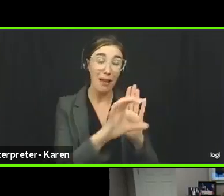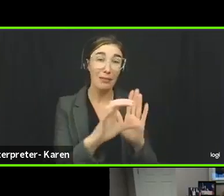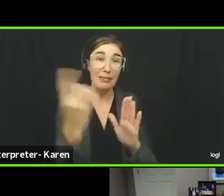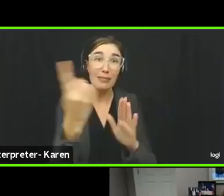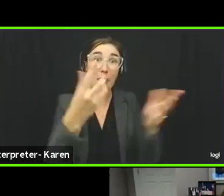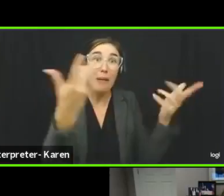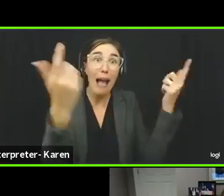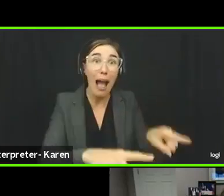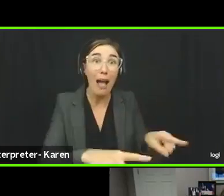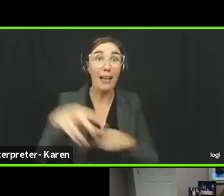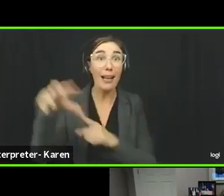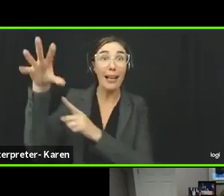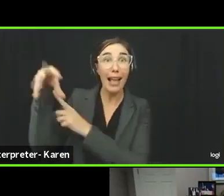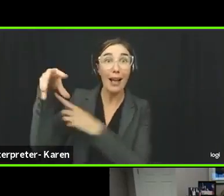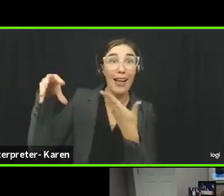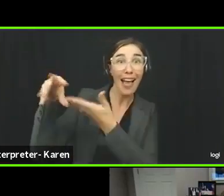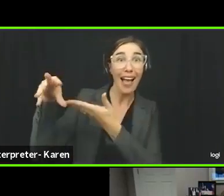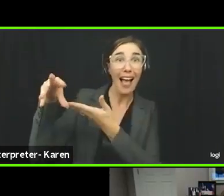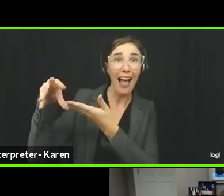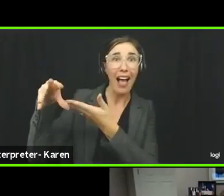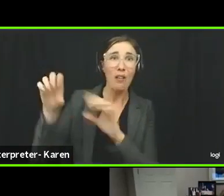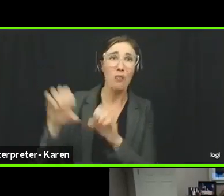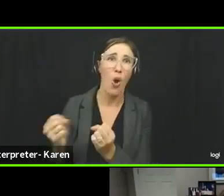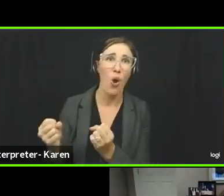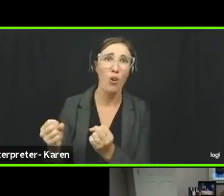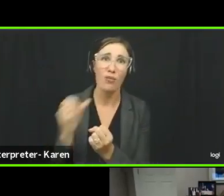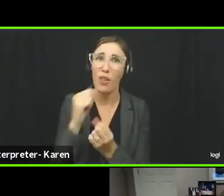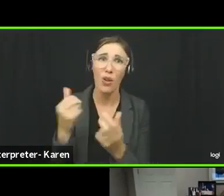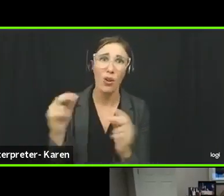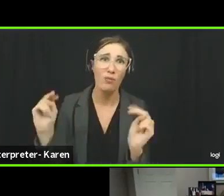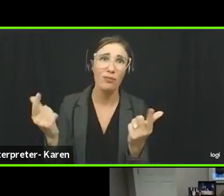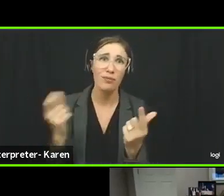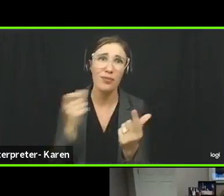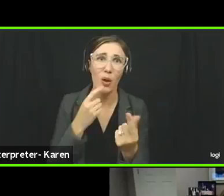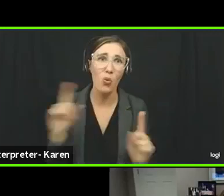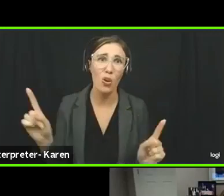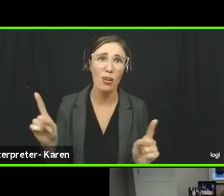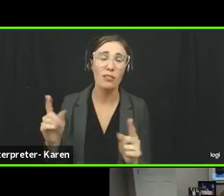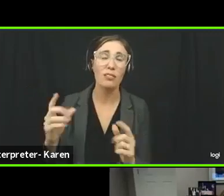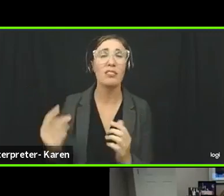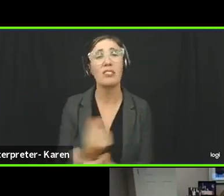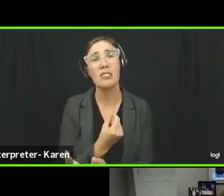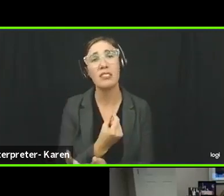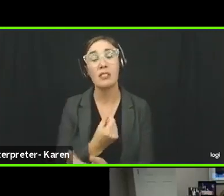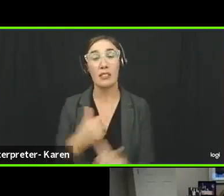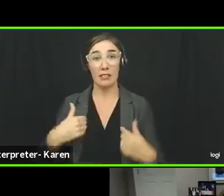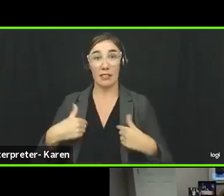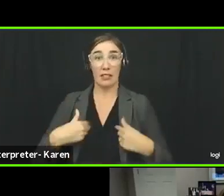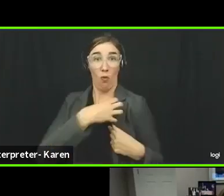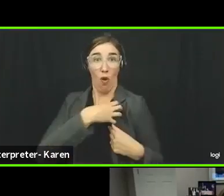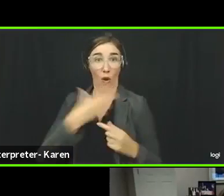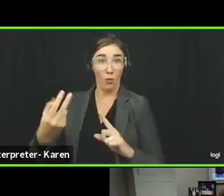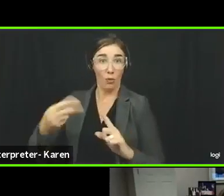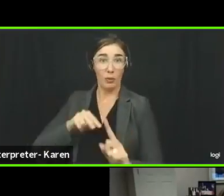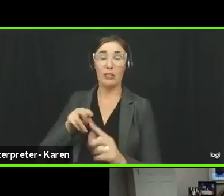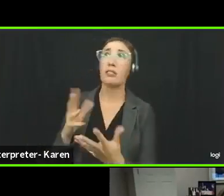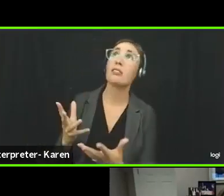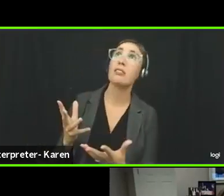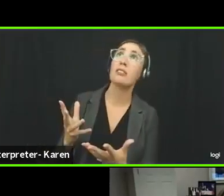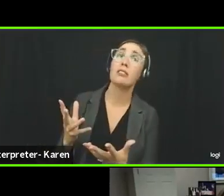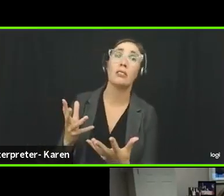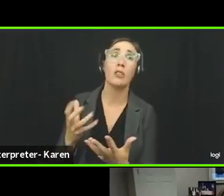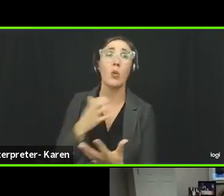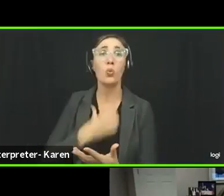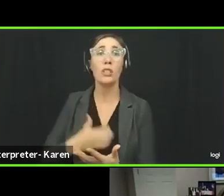there's a camera, but it wasn't working. So those are just things that from a law enforcement perspective, we would really like people